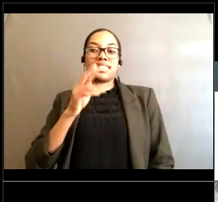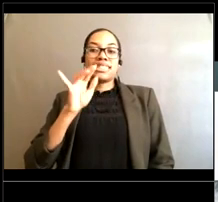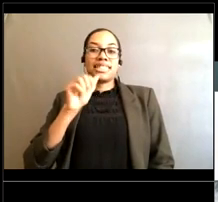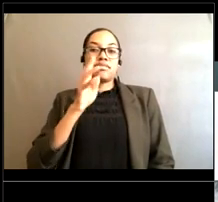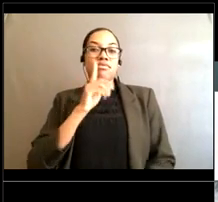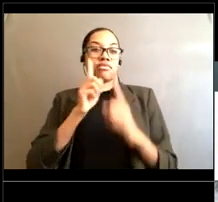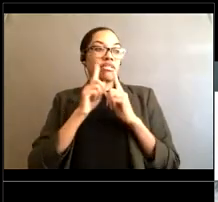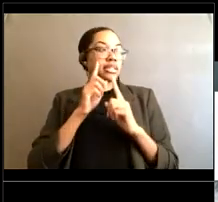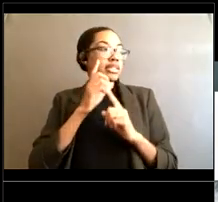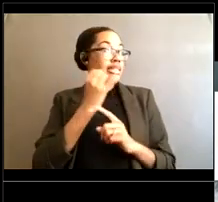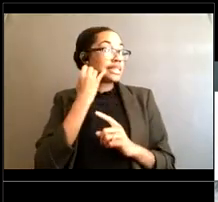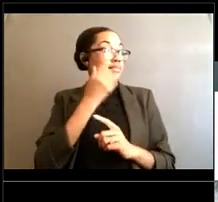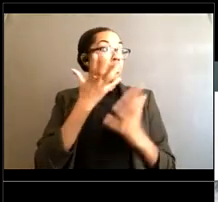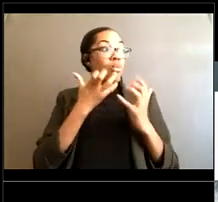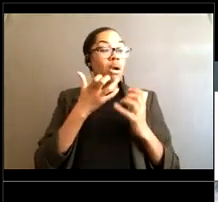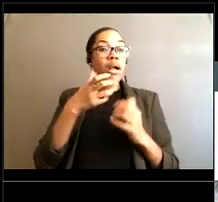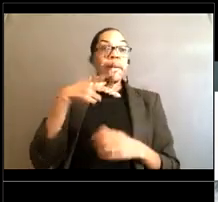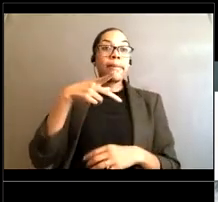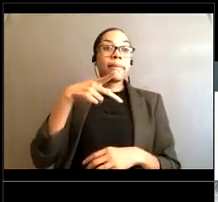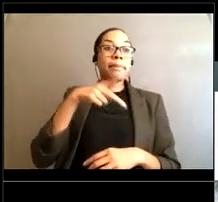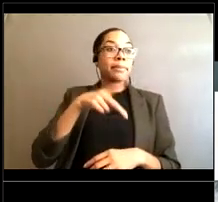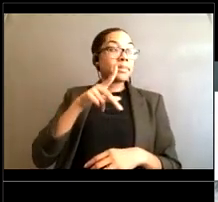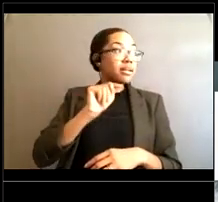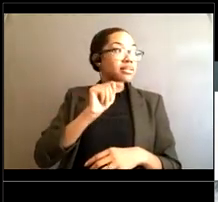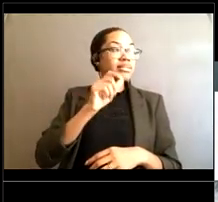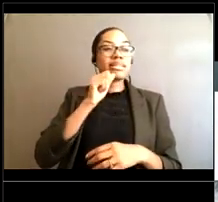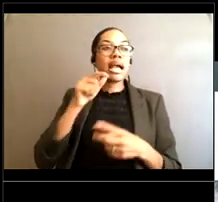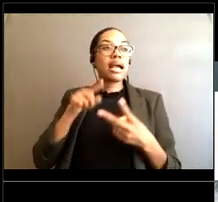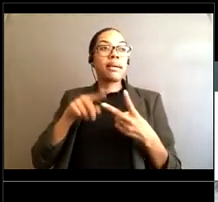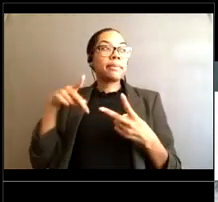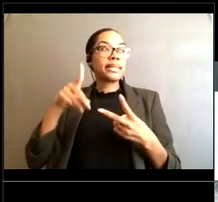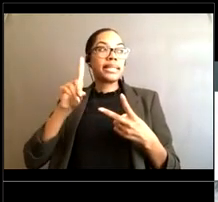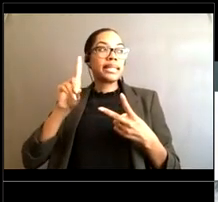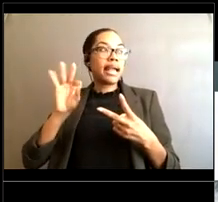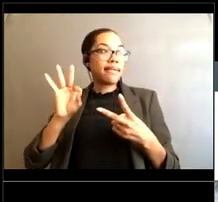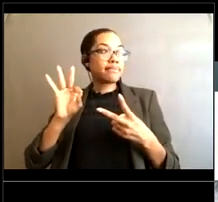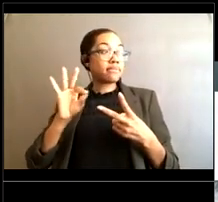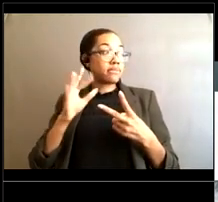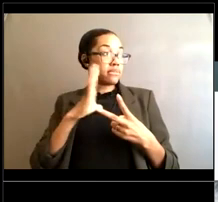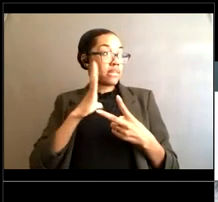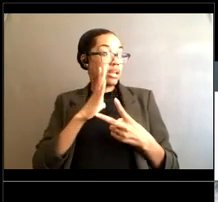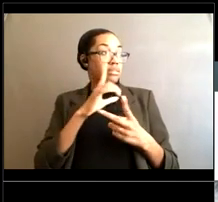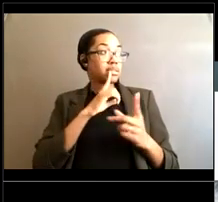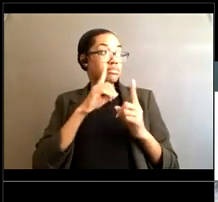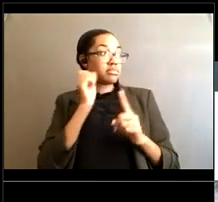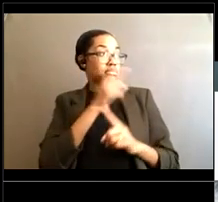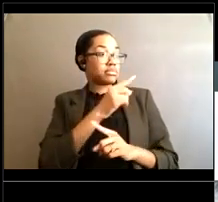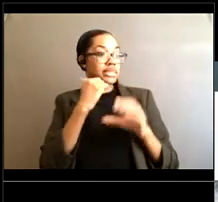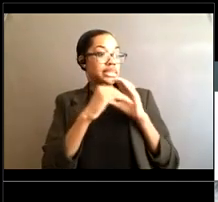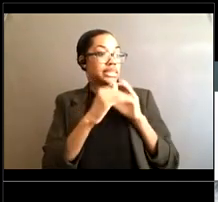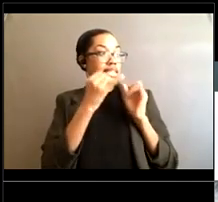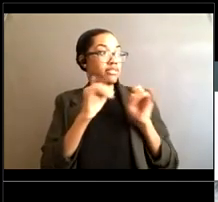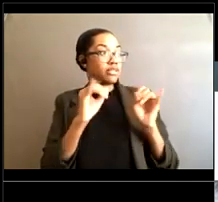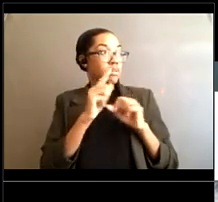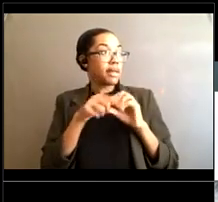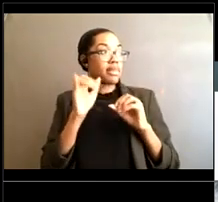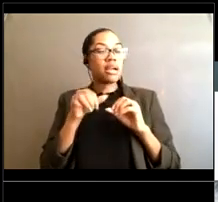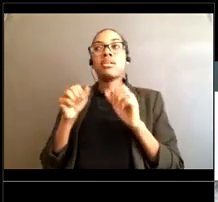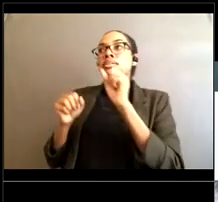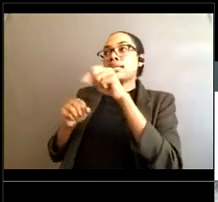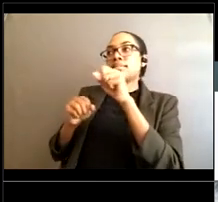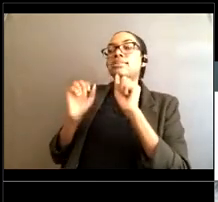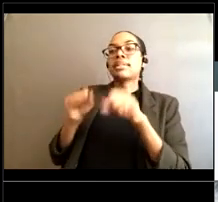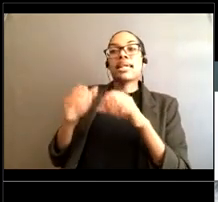pdf because of equipment They might be using they can just talk with you one-on-one about the best way to do that Yes, and thanks for mentioning that too